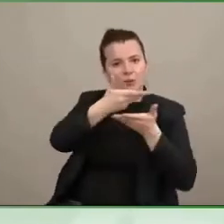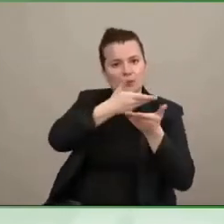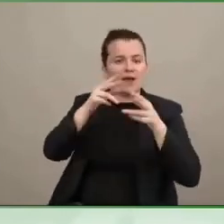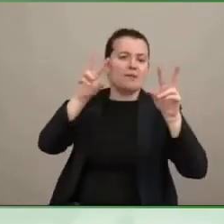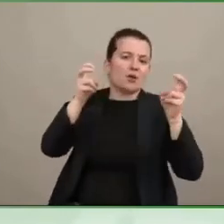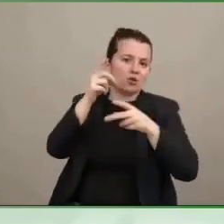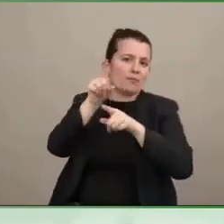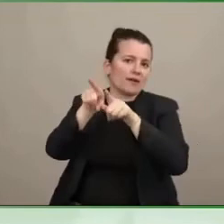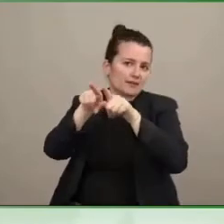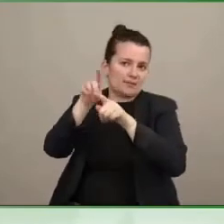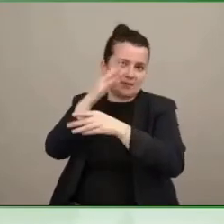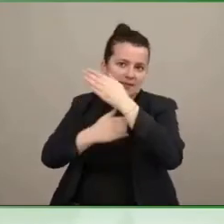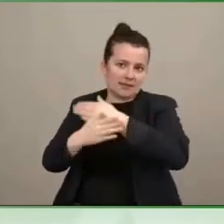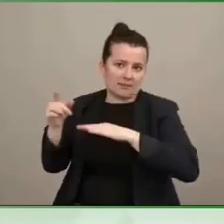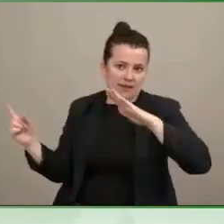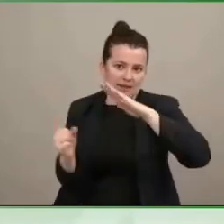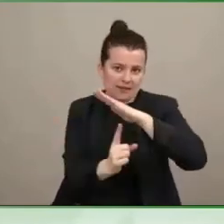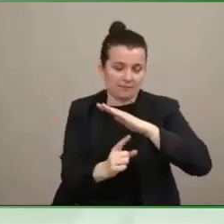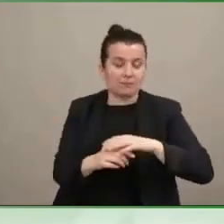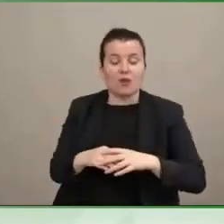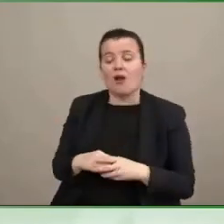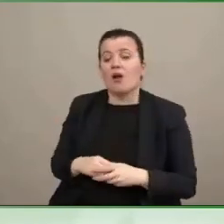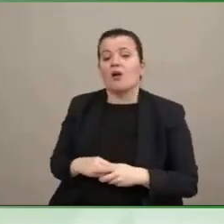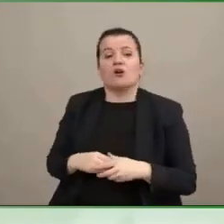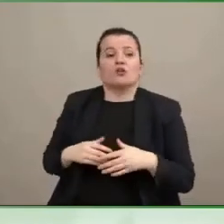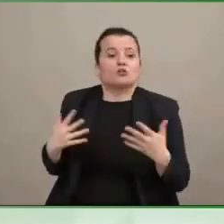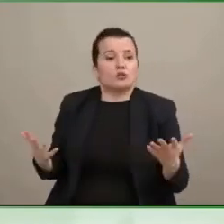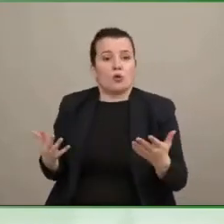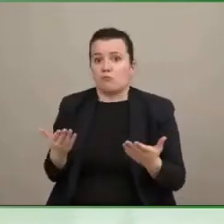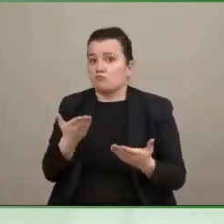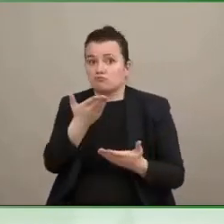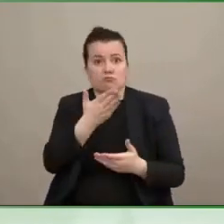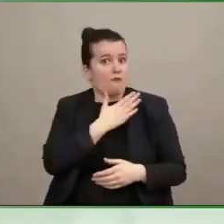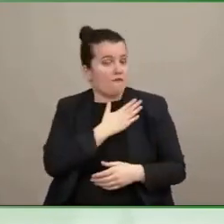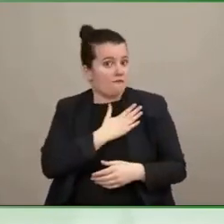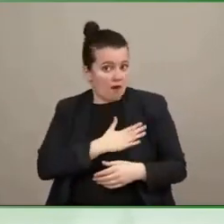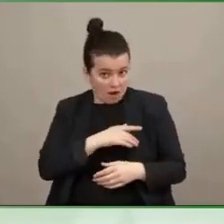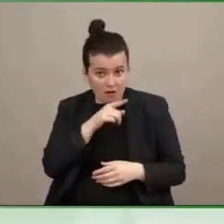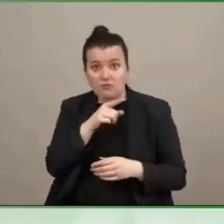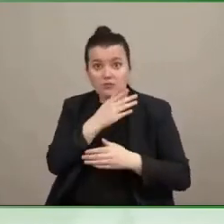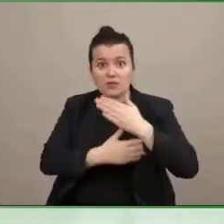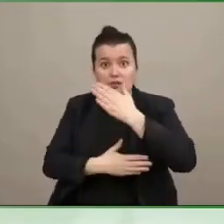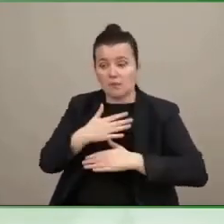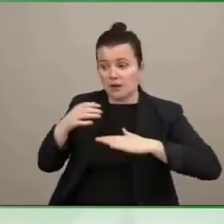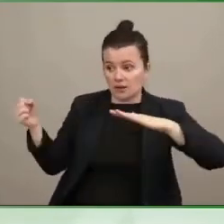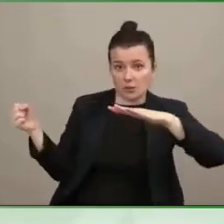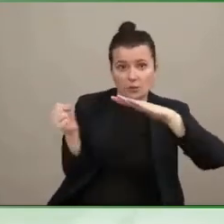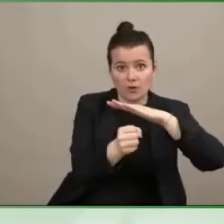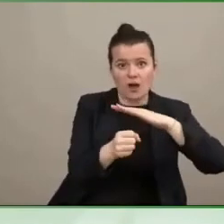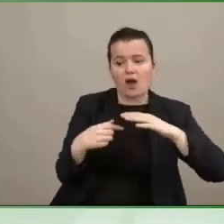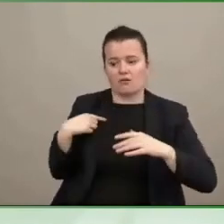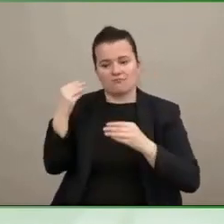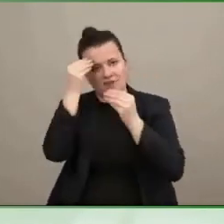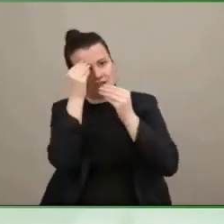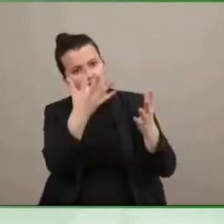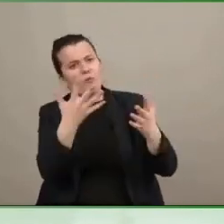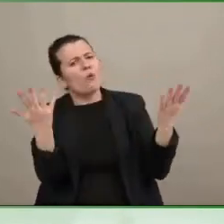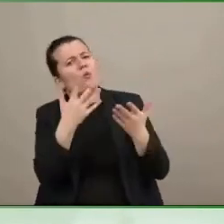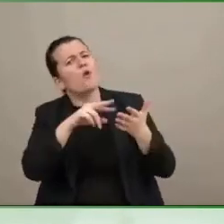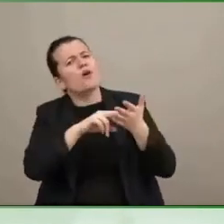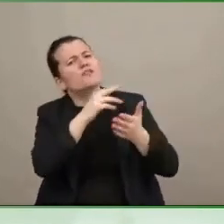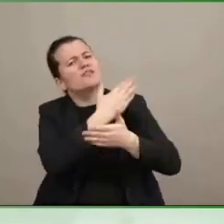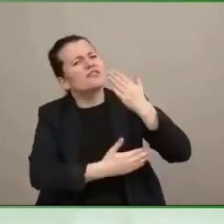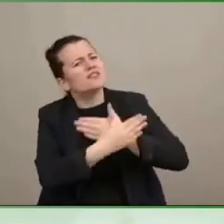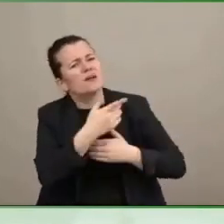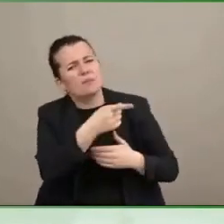And that gives somebody who wants to hire an individual disability information. You know, what is a disability? How do you onboard